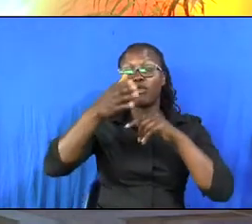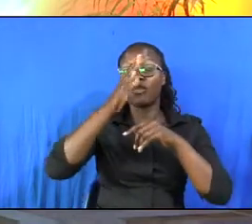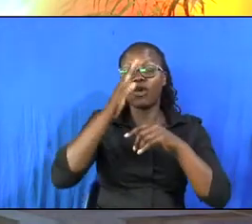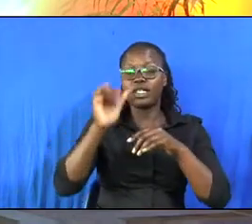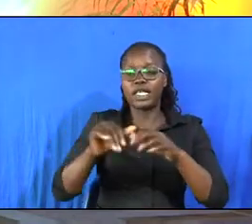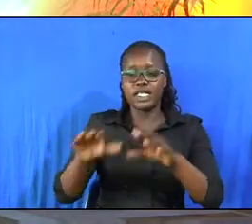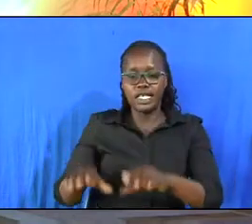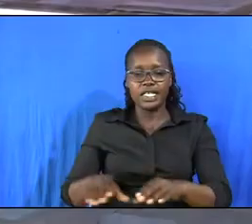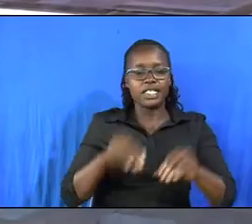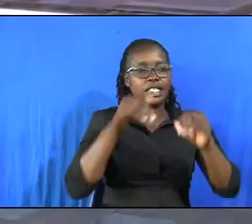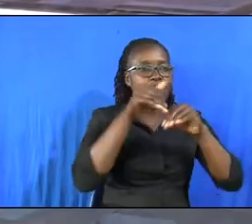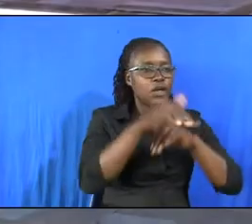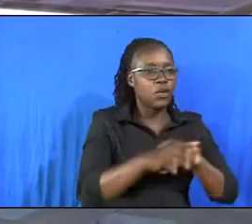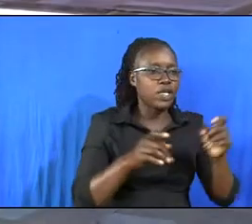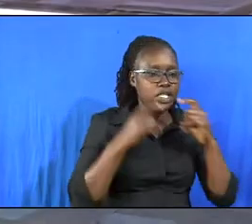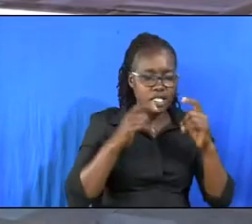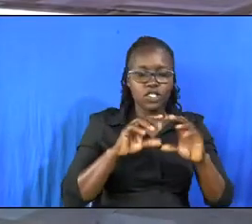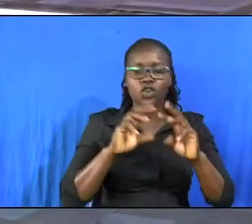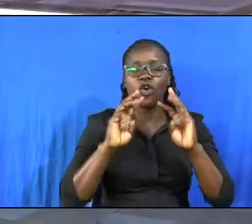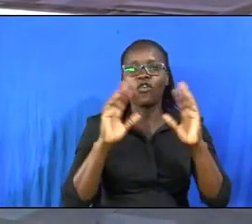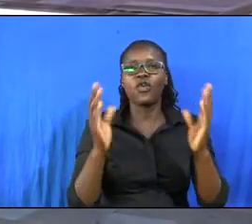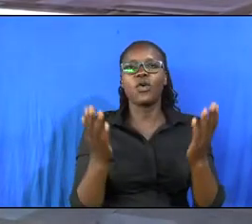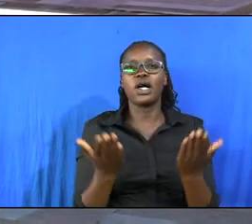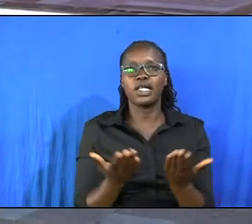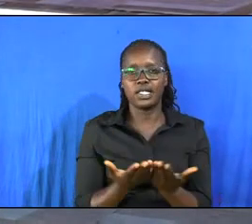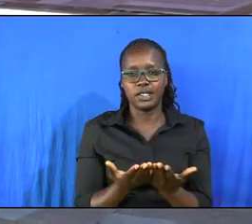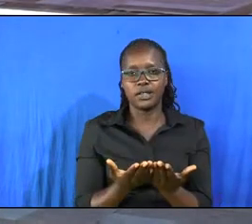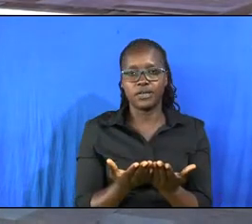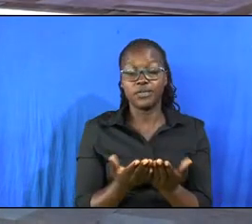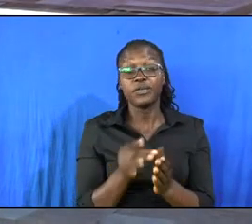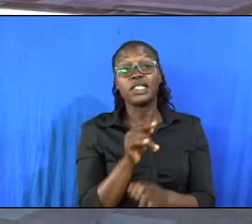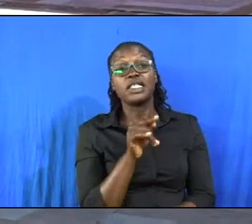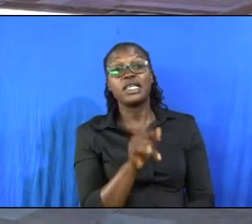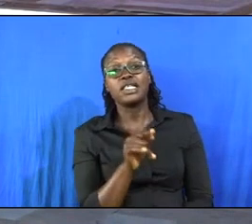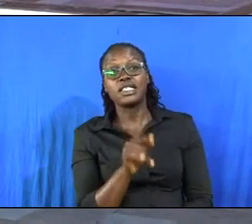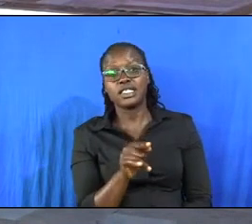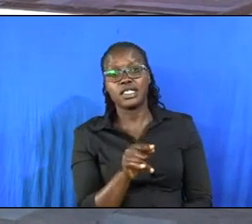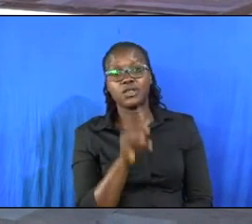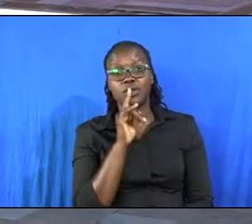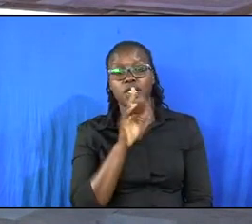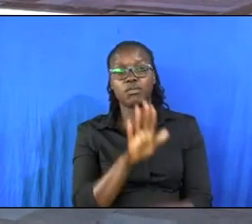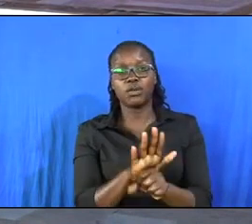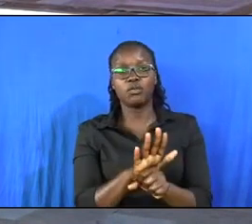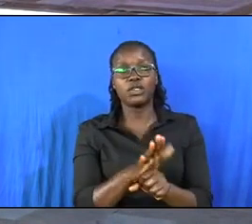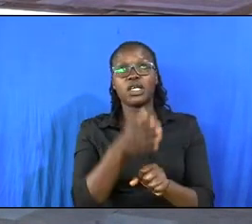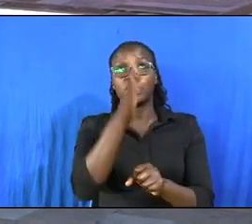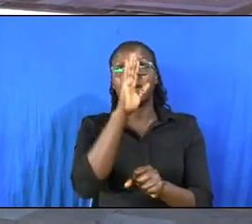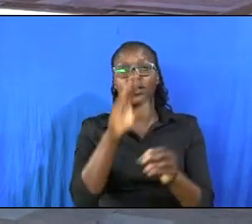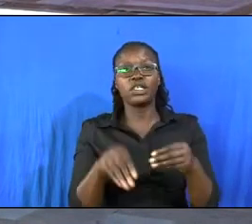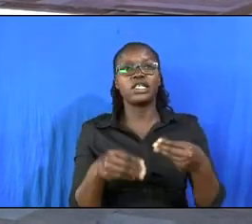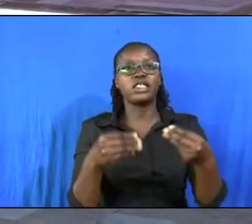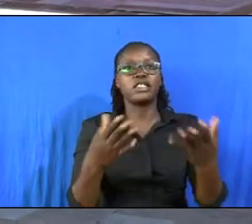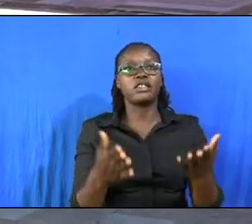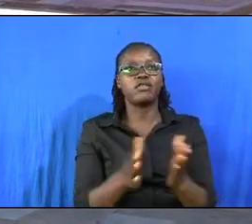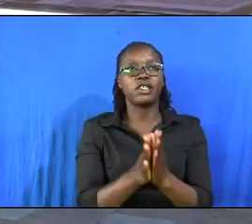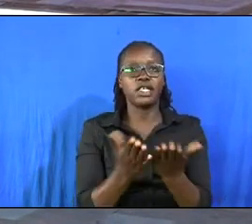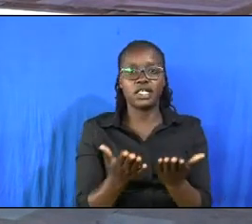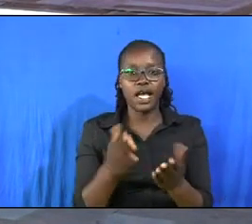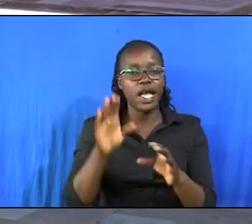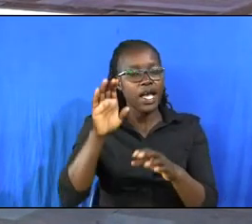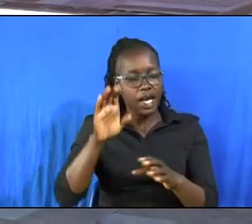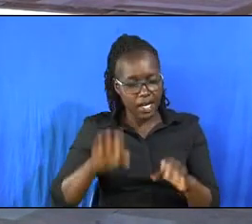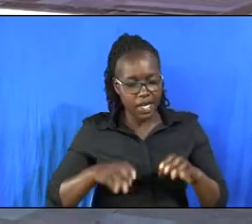god that takes away the sin of the world this was the promise that god had given in the world